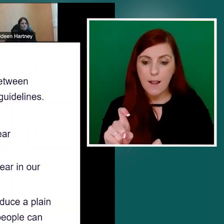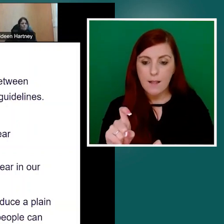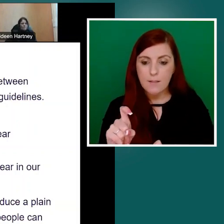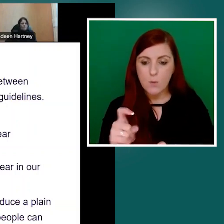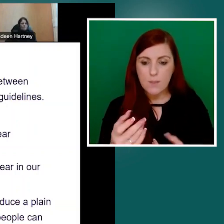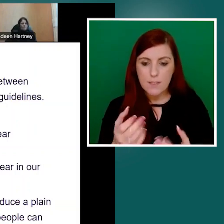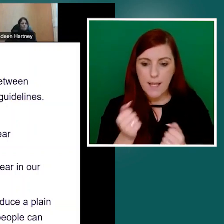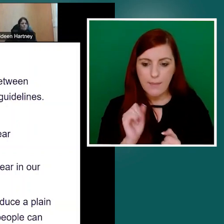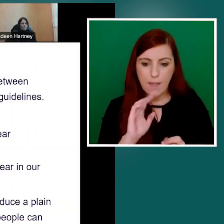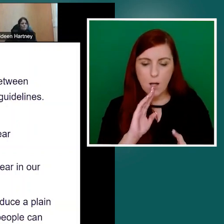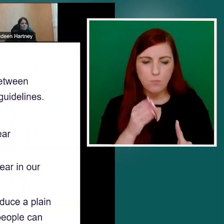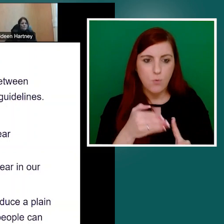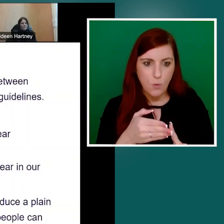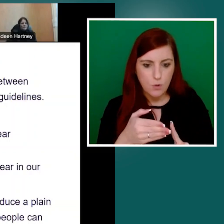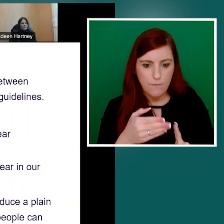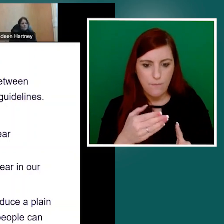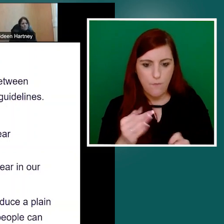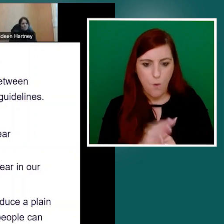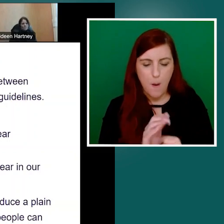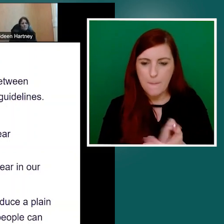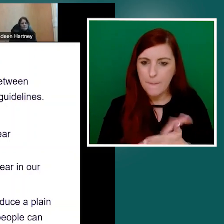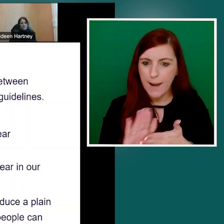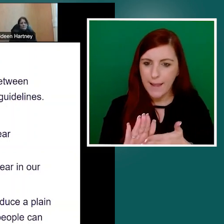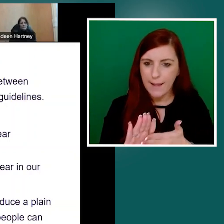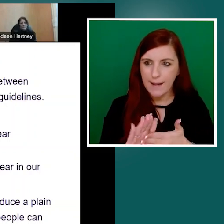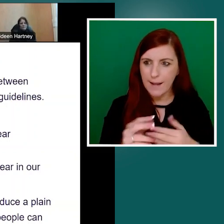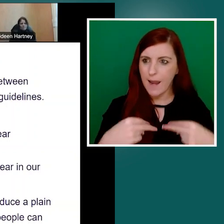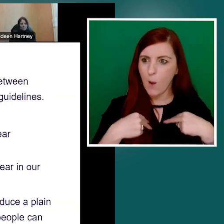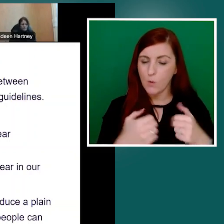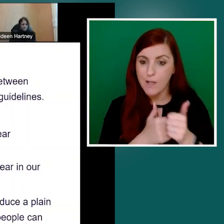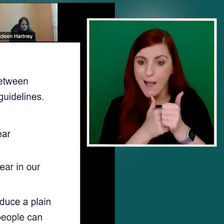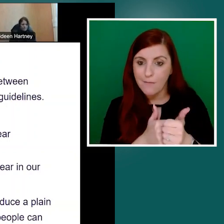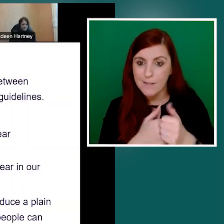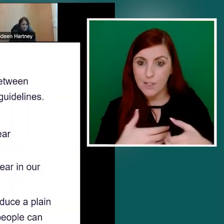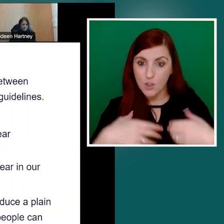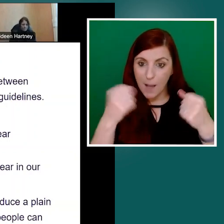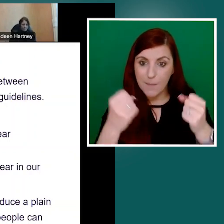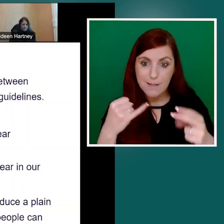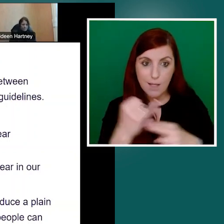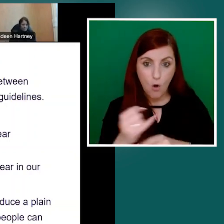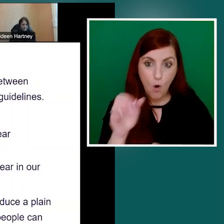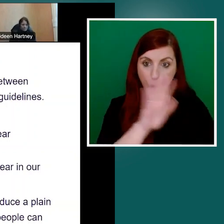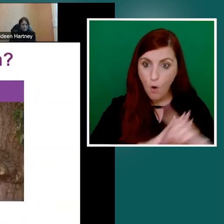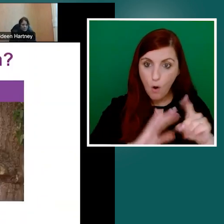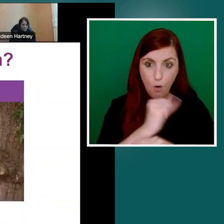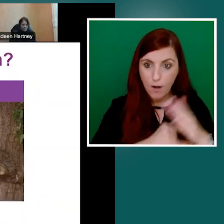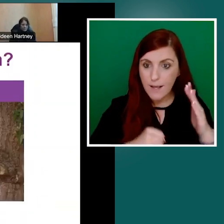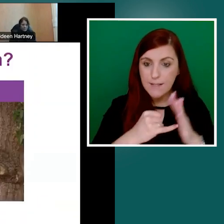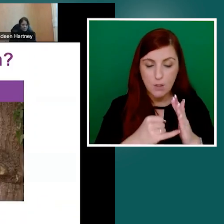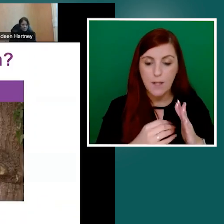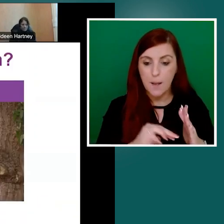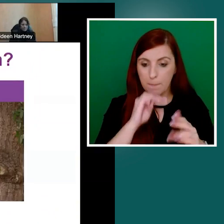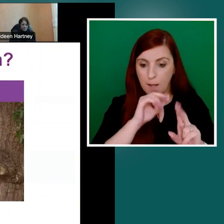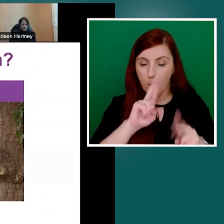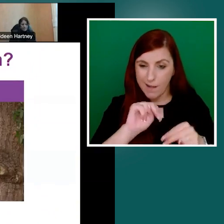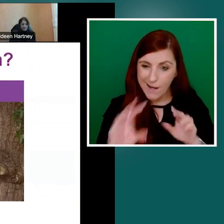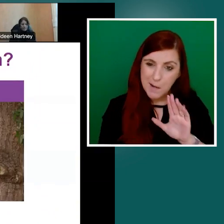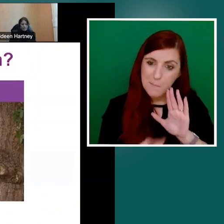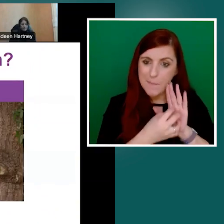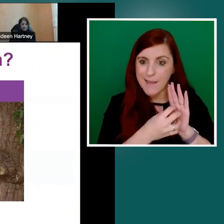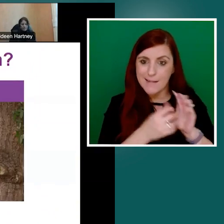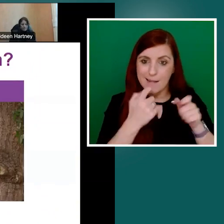organisation so that we can embed this and cascade this down. So once again, I would just like to congratulate